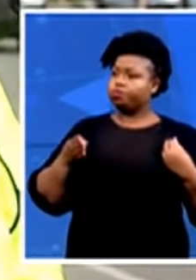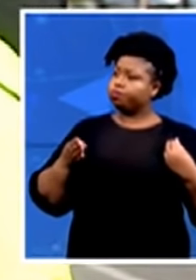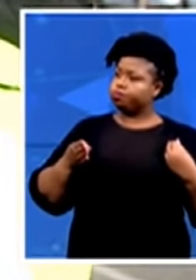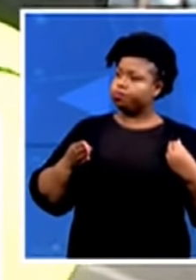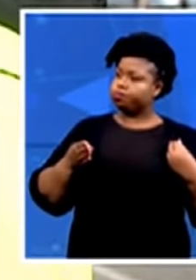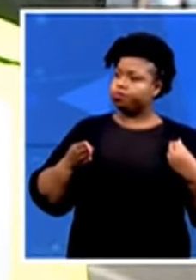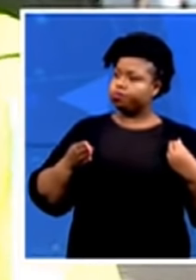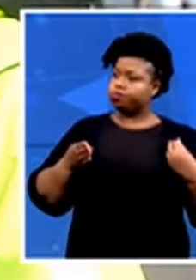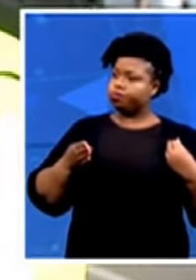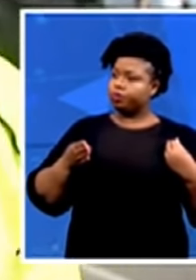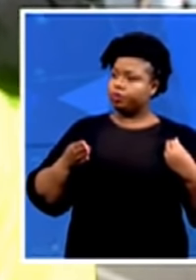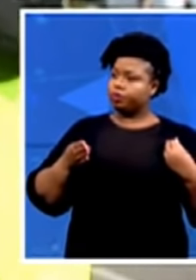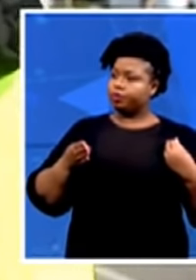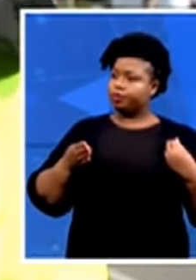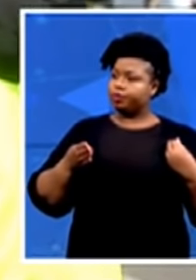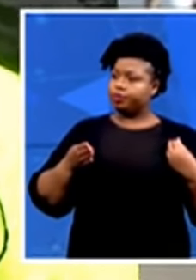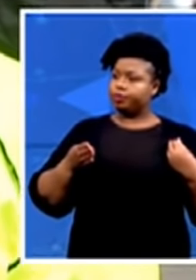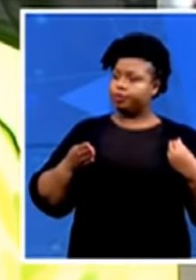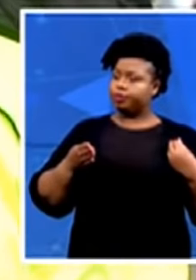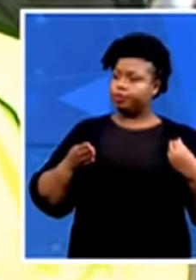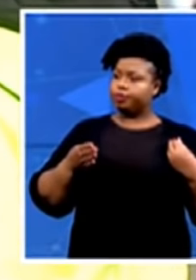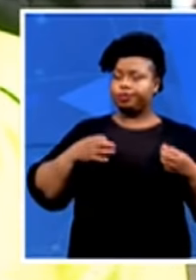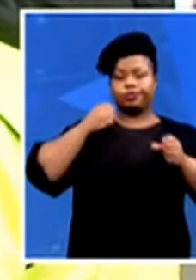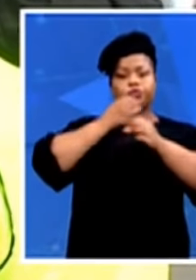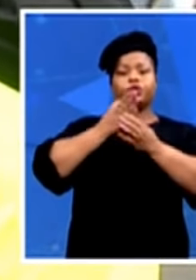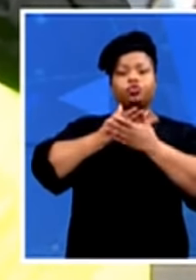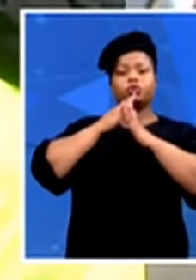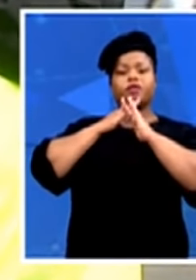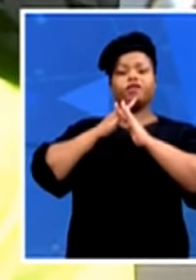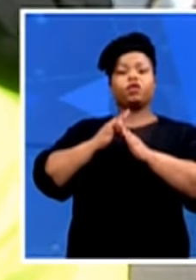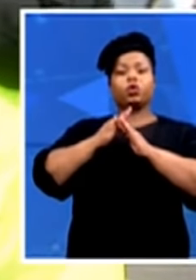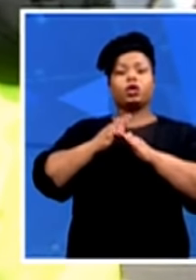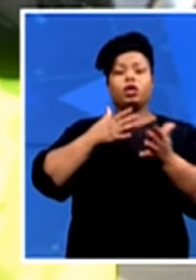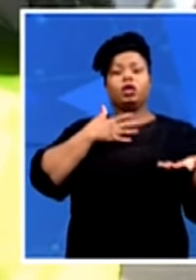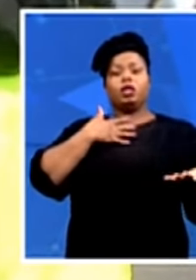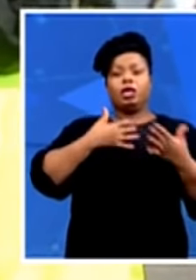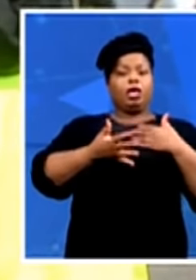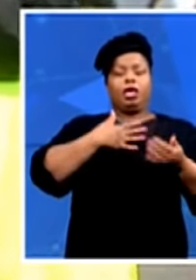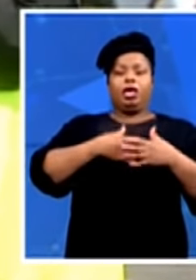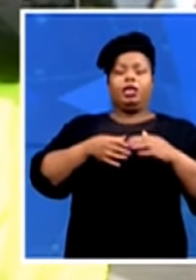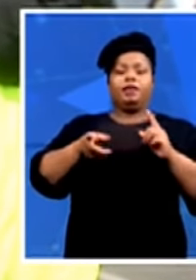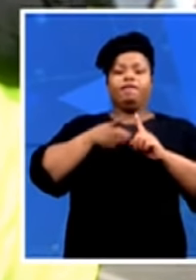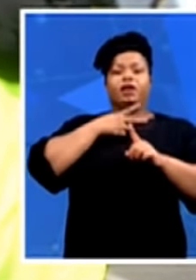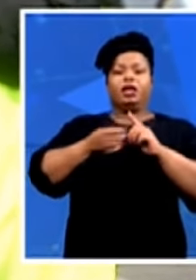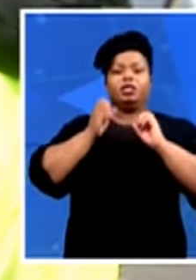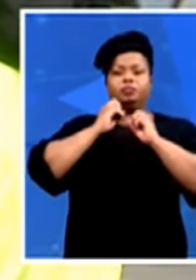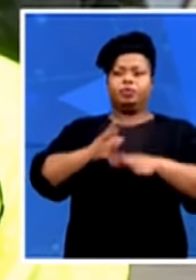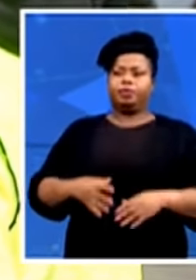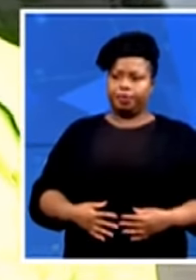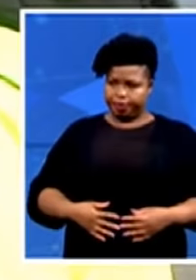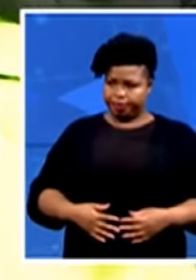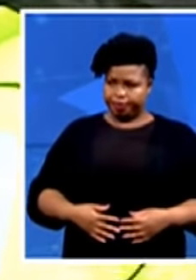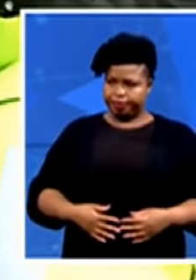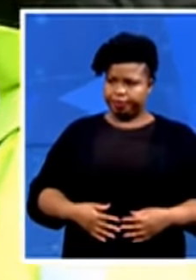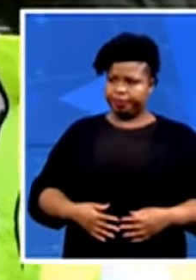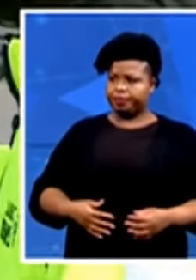no incidents amid these threats. Bralaki, talk to us. Since last night, what has been happening following those